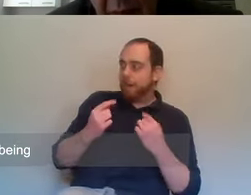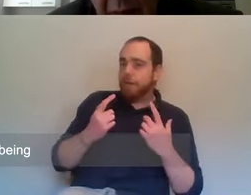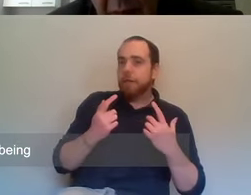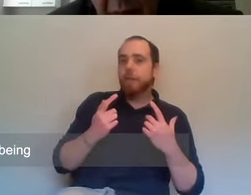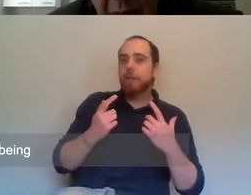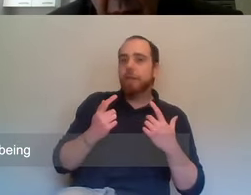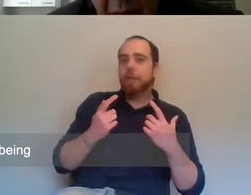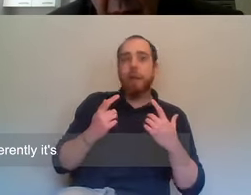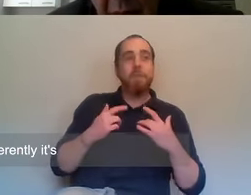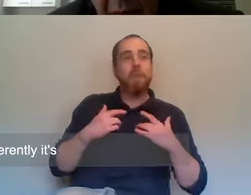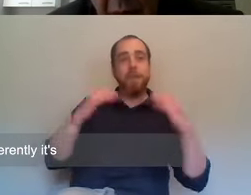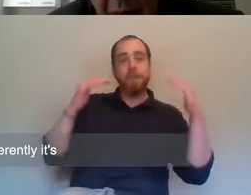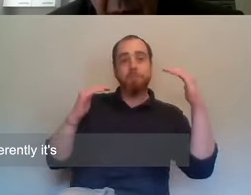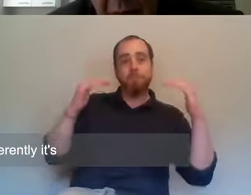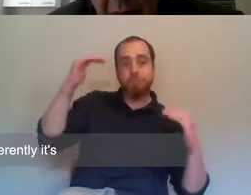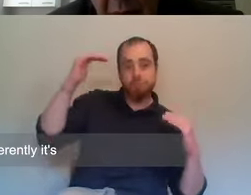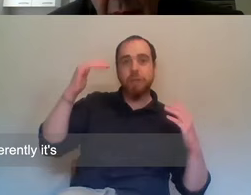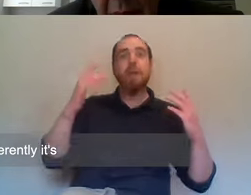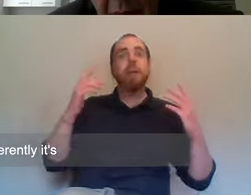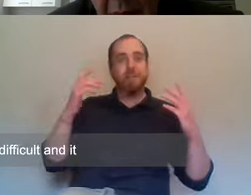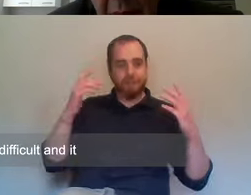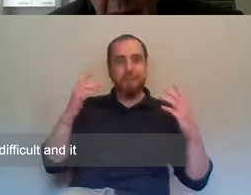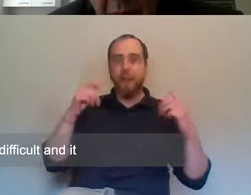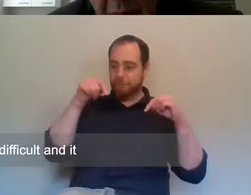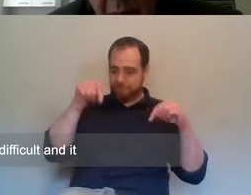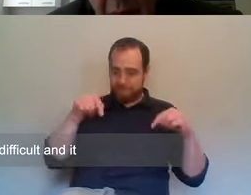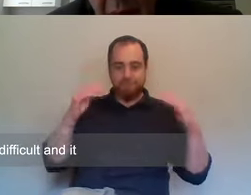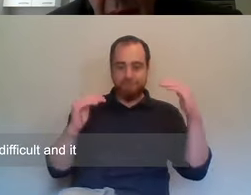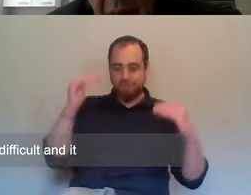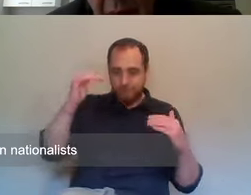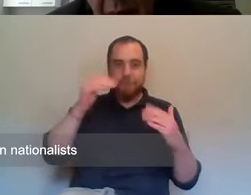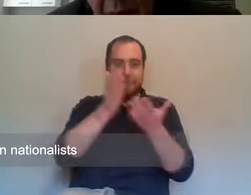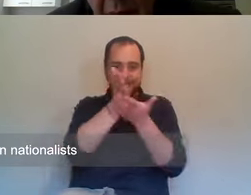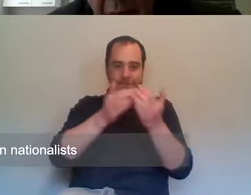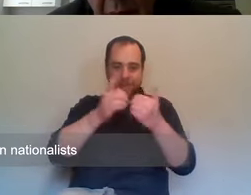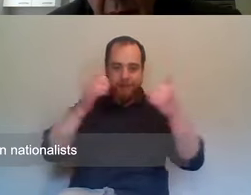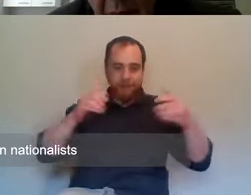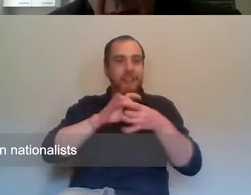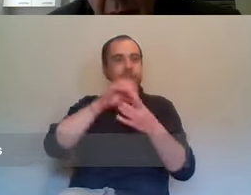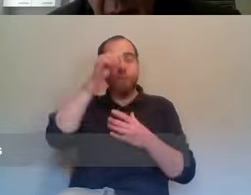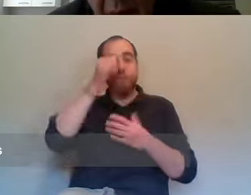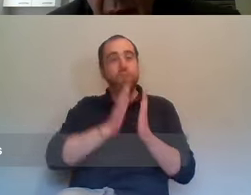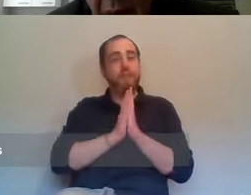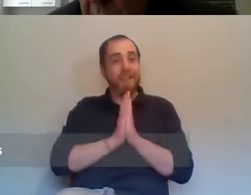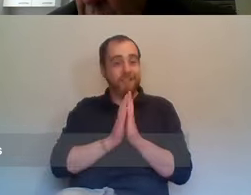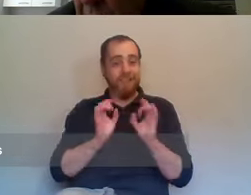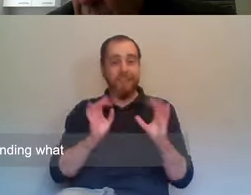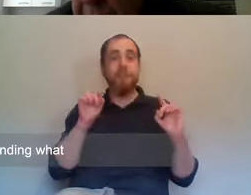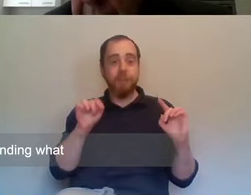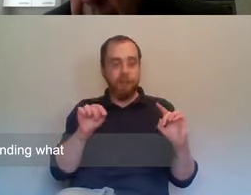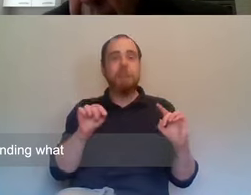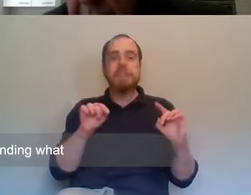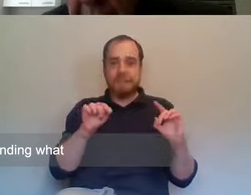in religious terms differently, it's always going to be very difficult. And it takes two to tango. mean, nationalists had to cross the barrier to